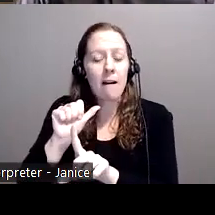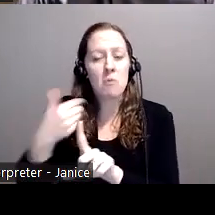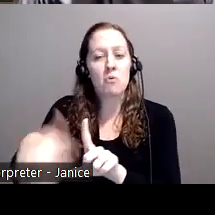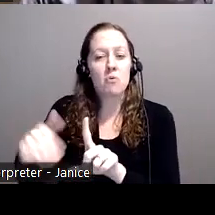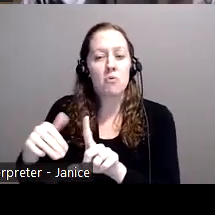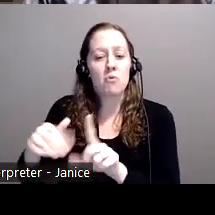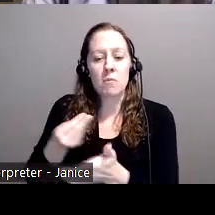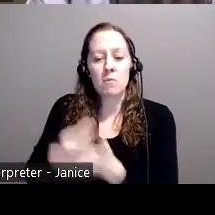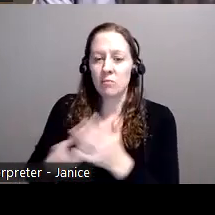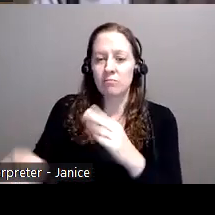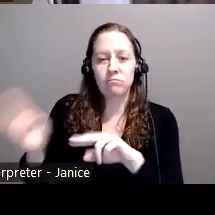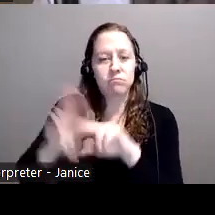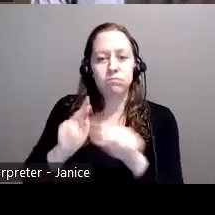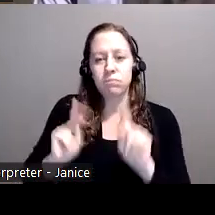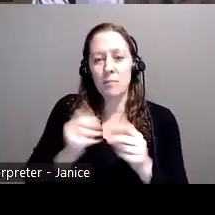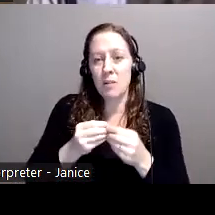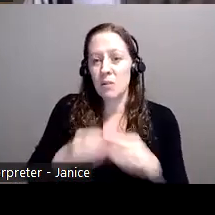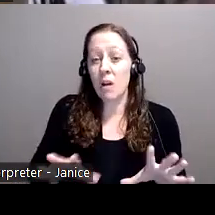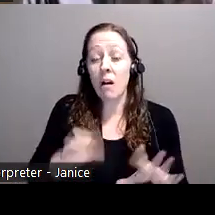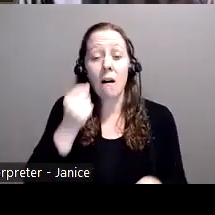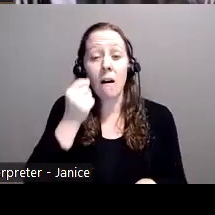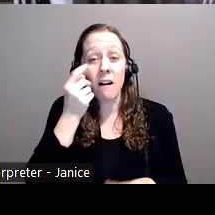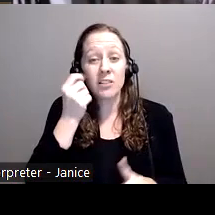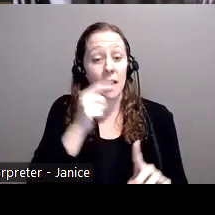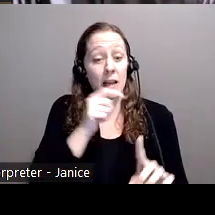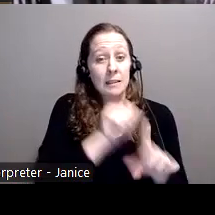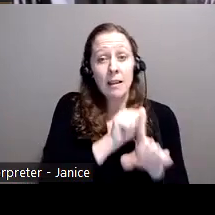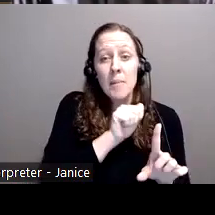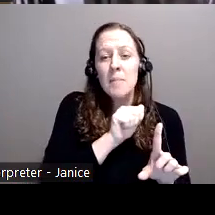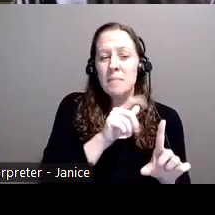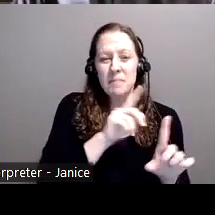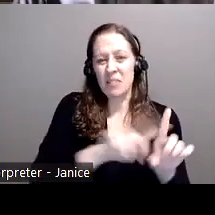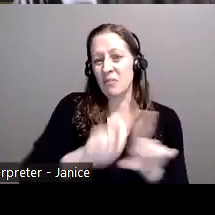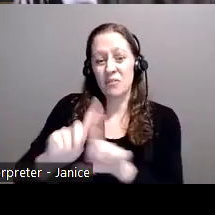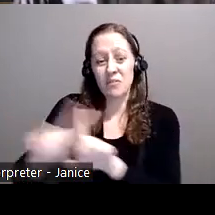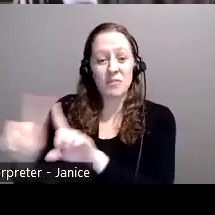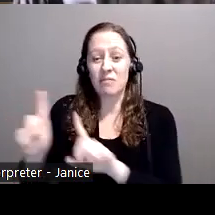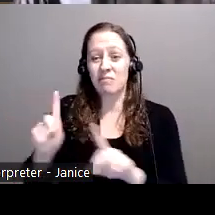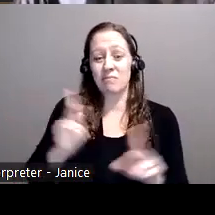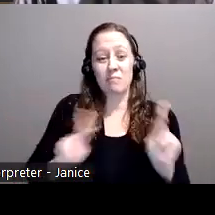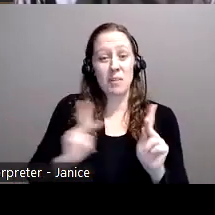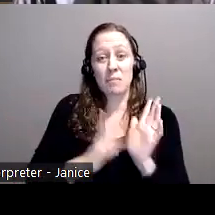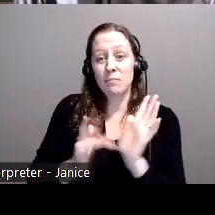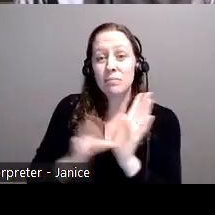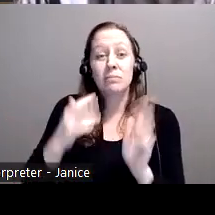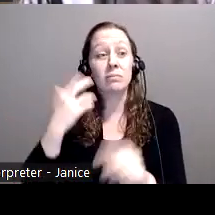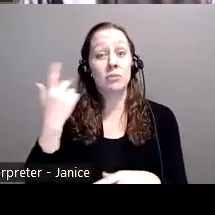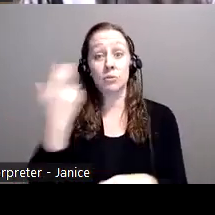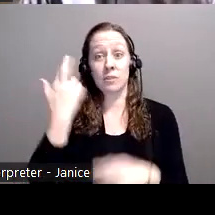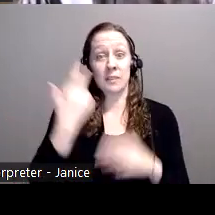increase over a bunch of different scams. And, you know, the emergence of technology,